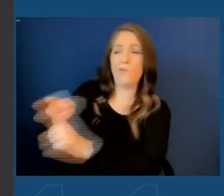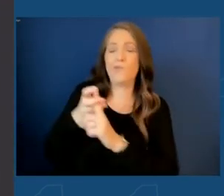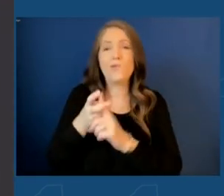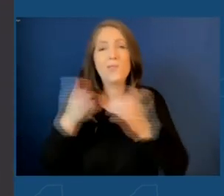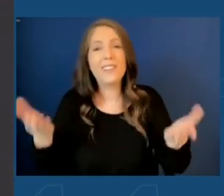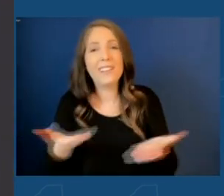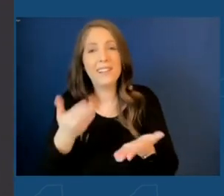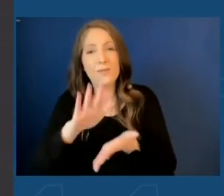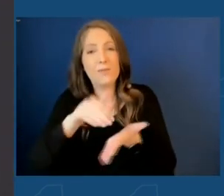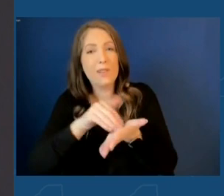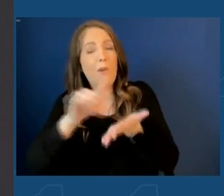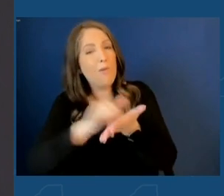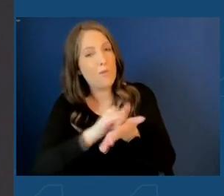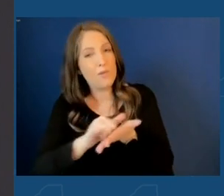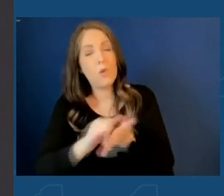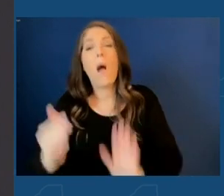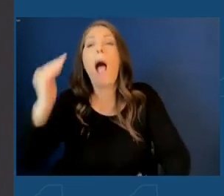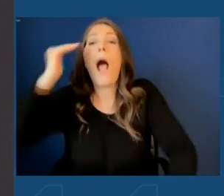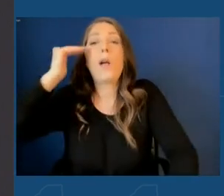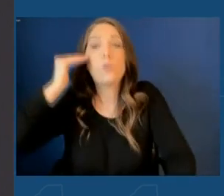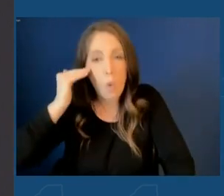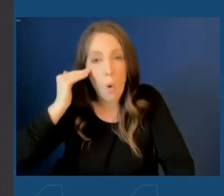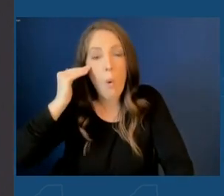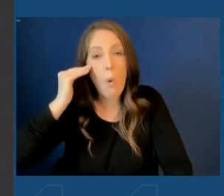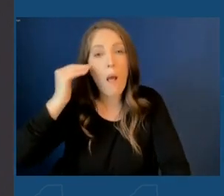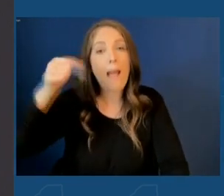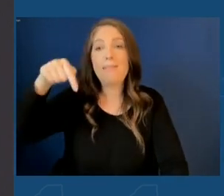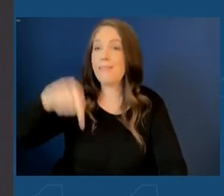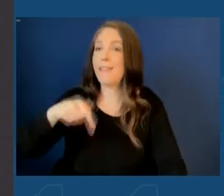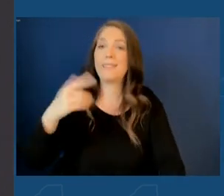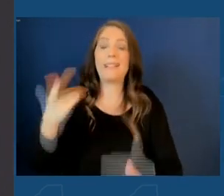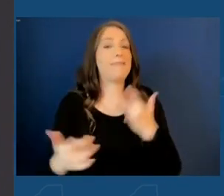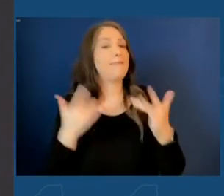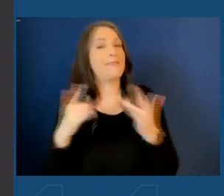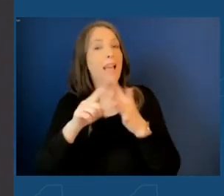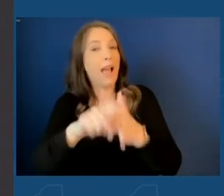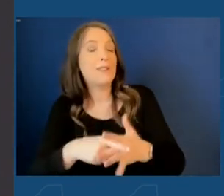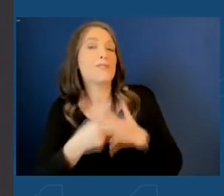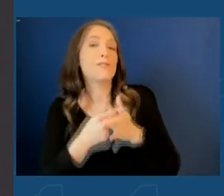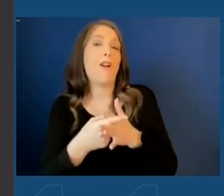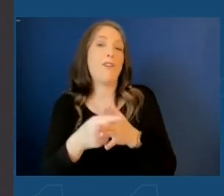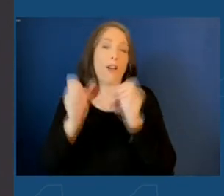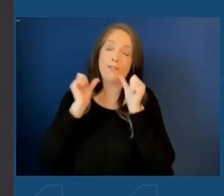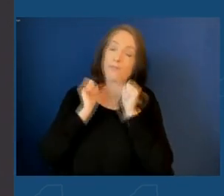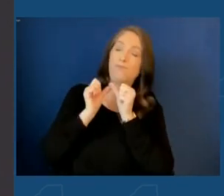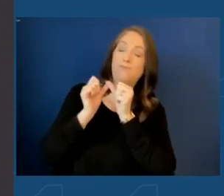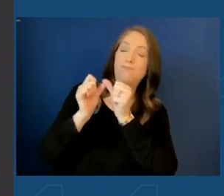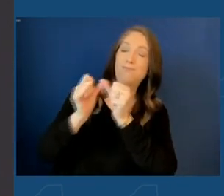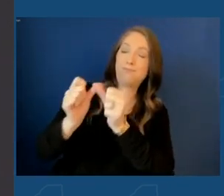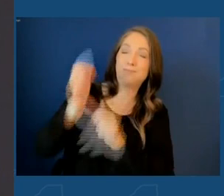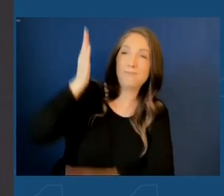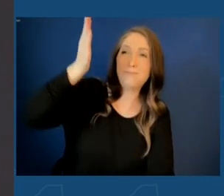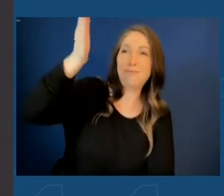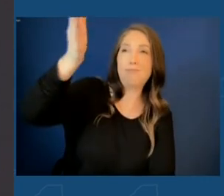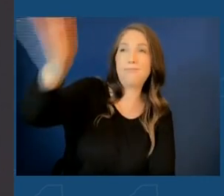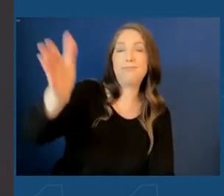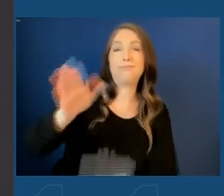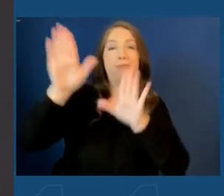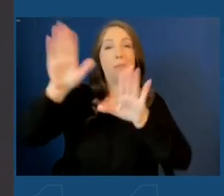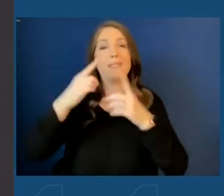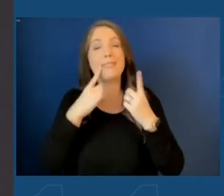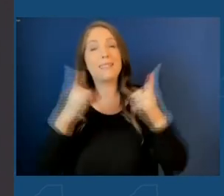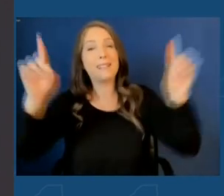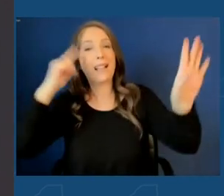Central New York. And I know that this is an exciting start of a long journey ahead of great success for